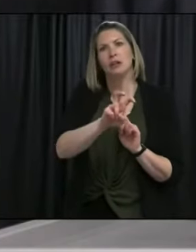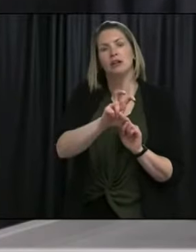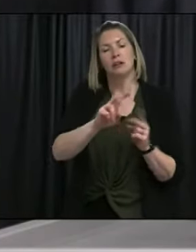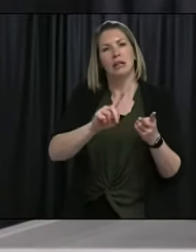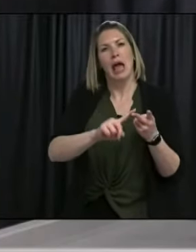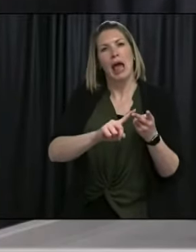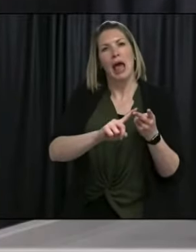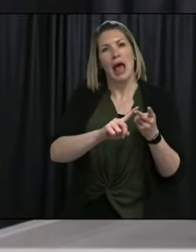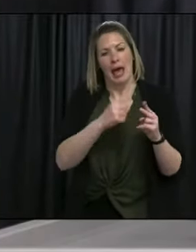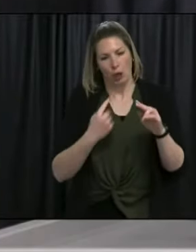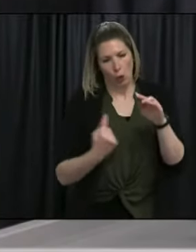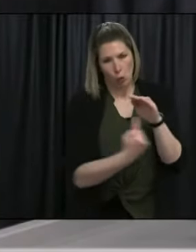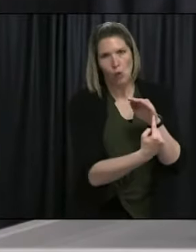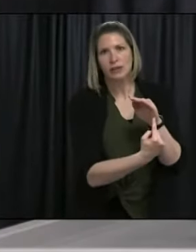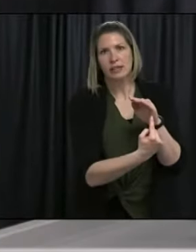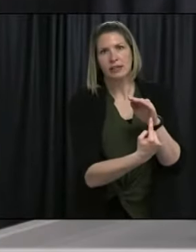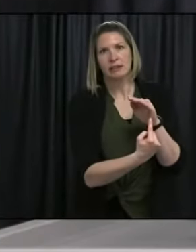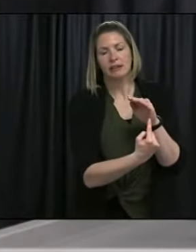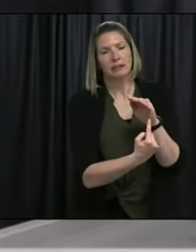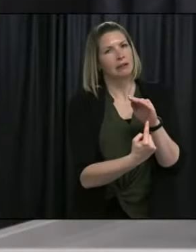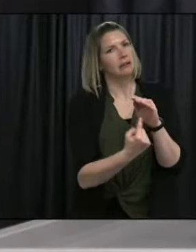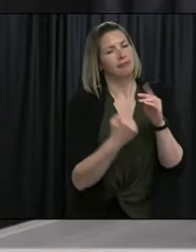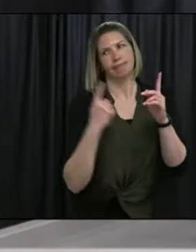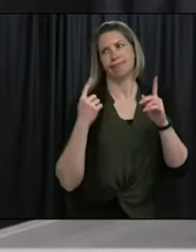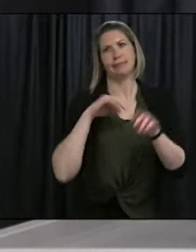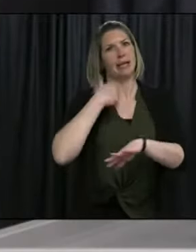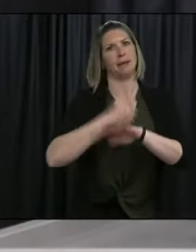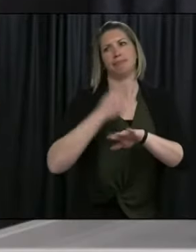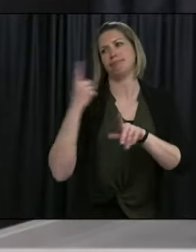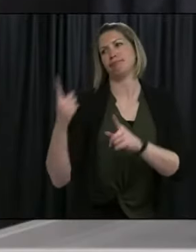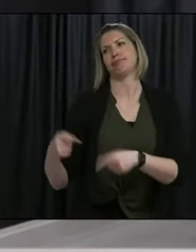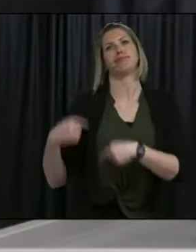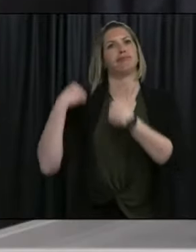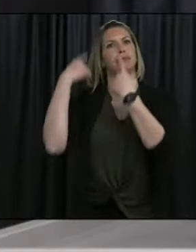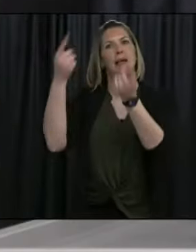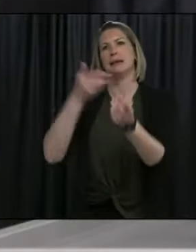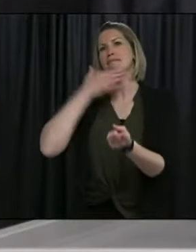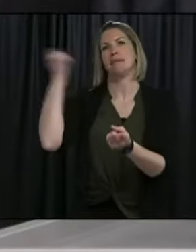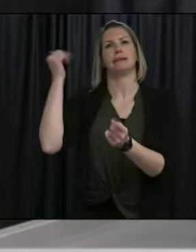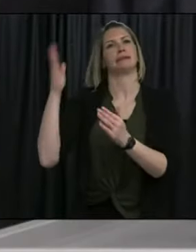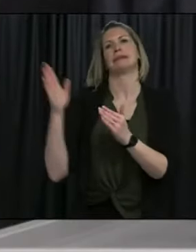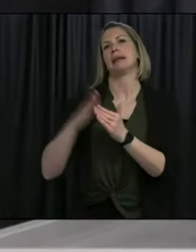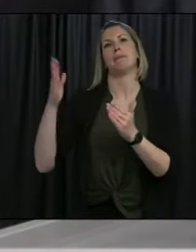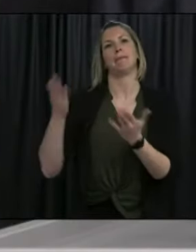consistent and cohesive way of dealing with travel importation.